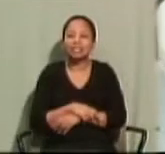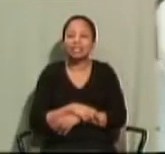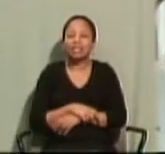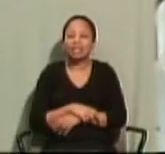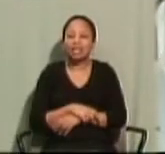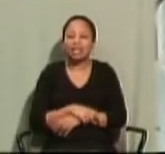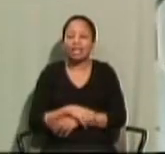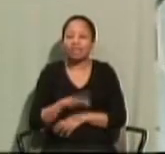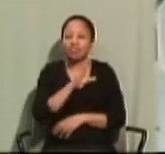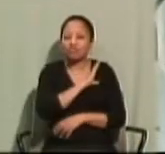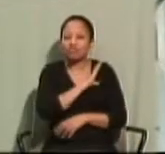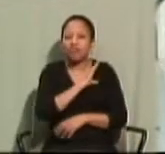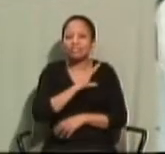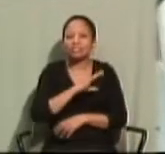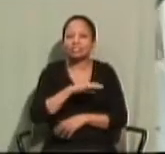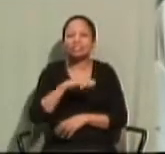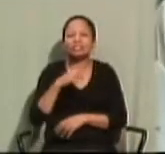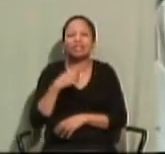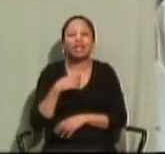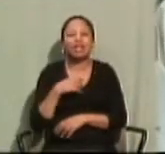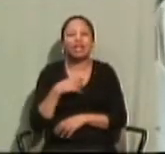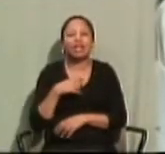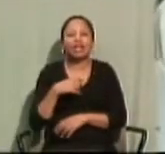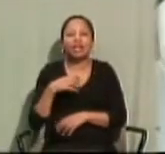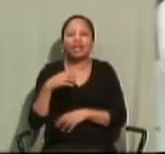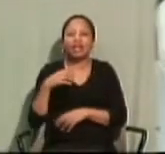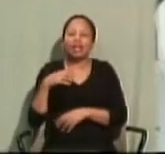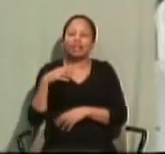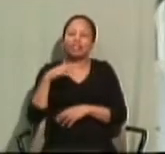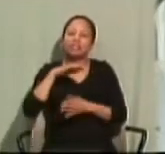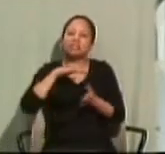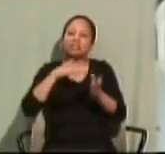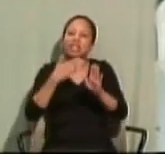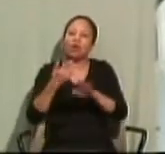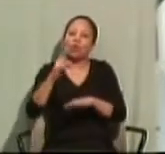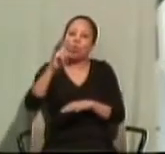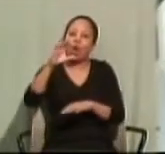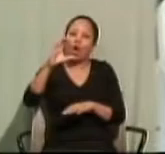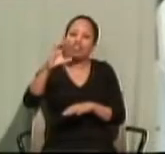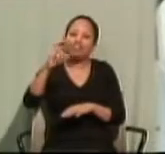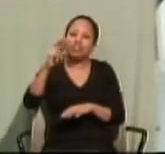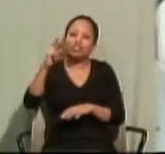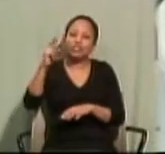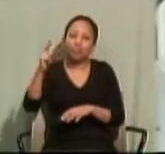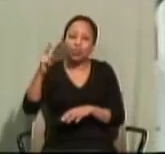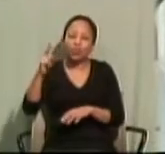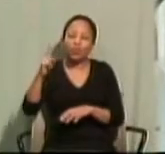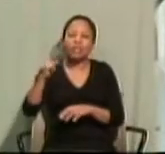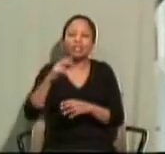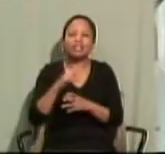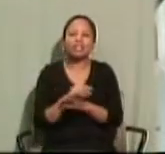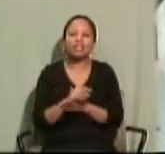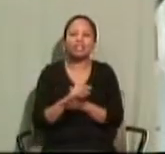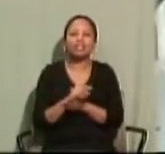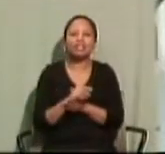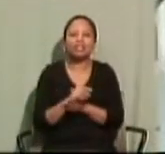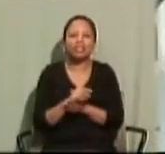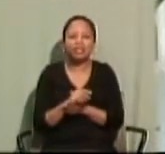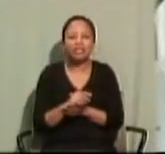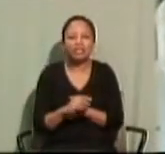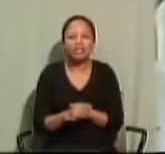died, I think, at 102 and please God, she did get a hundred in